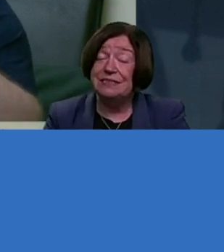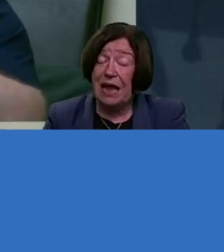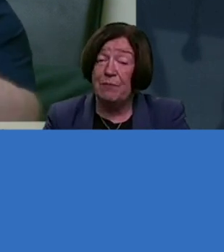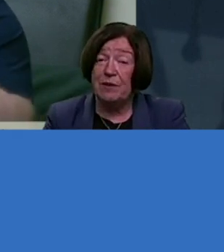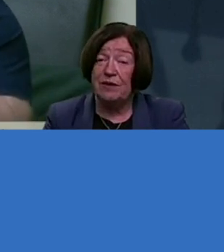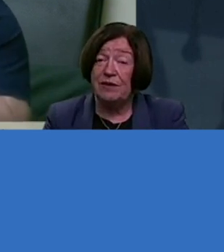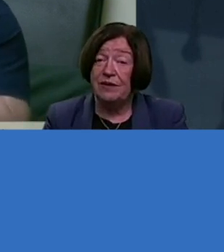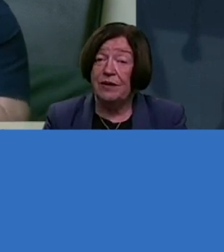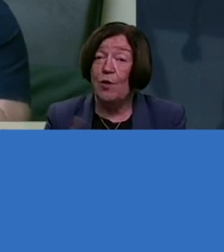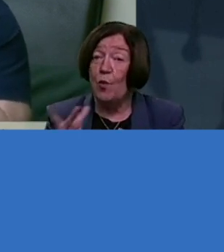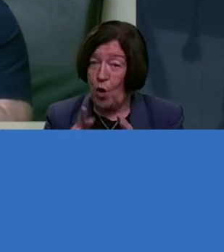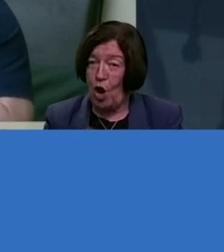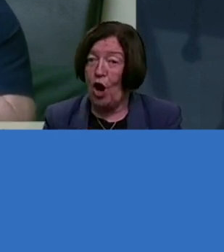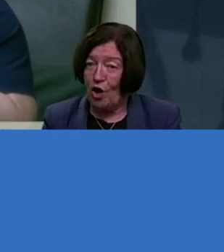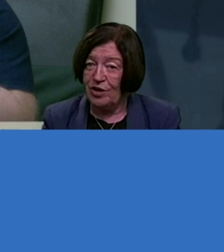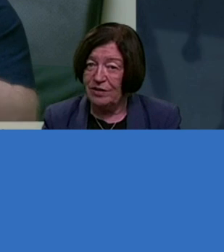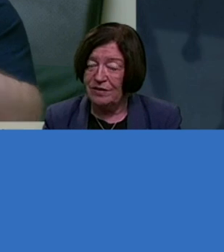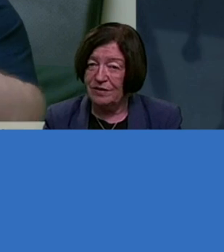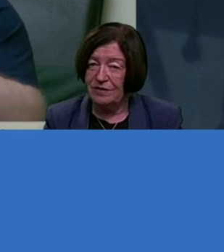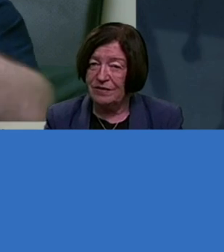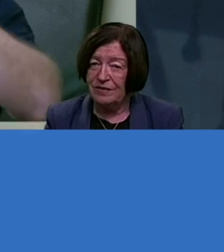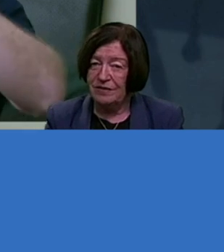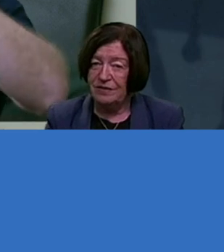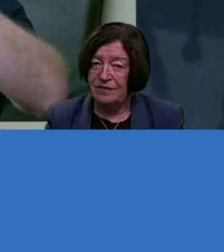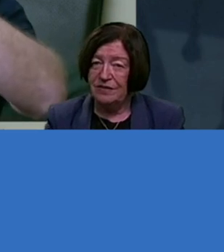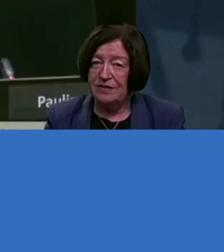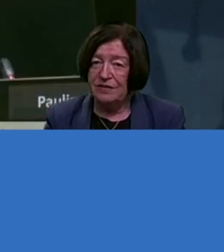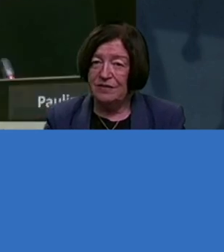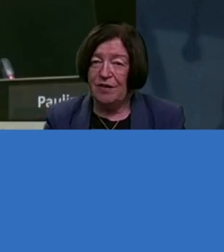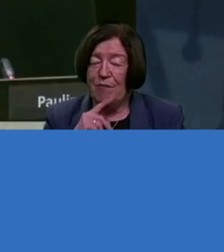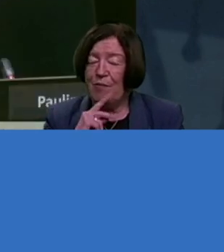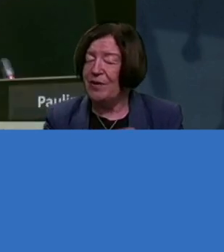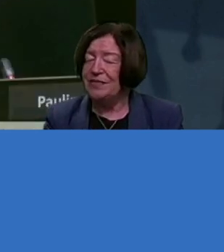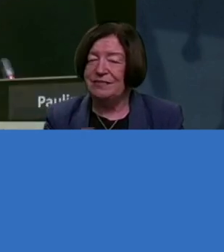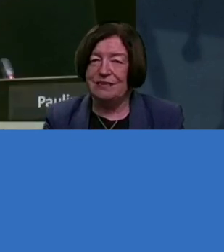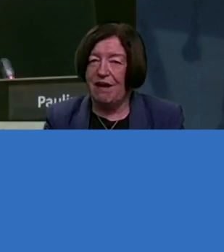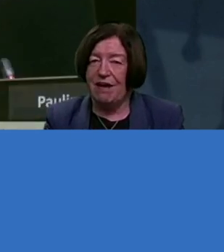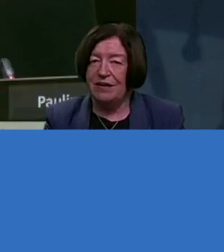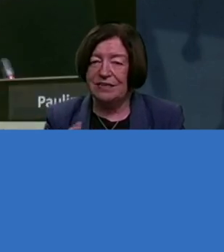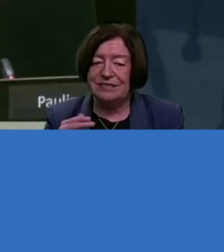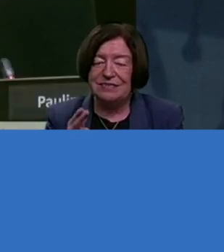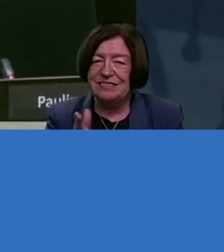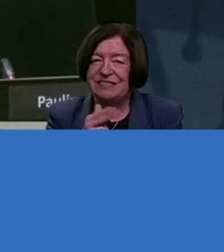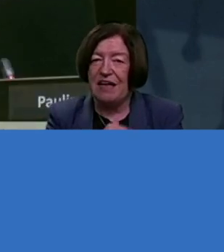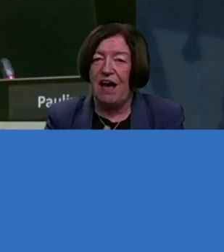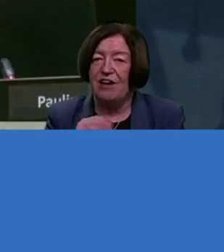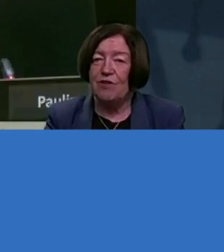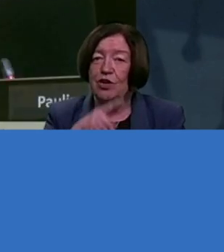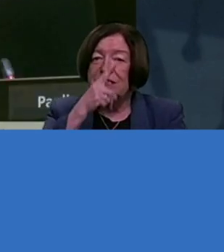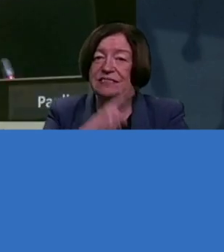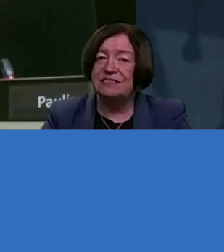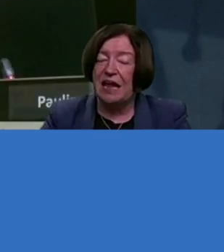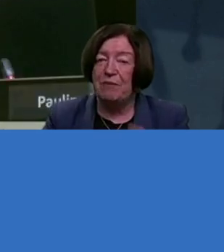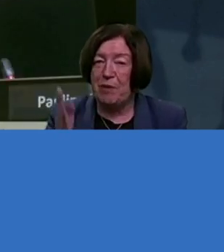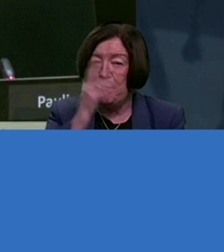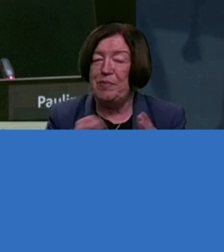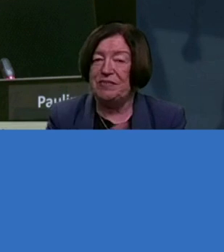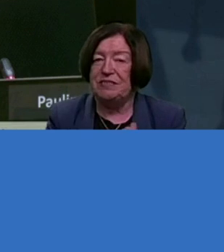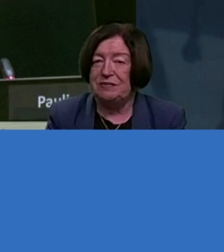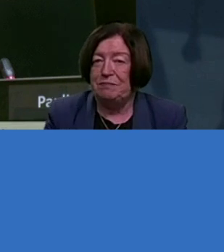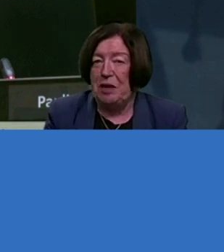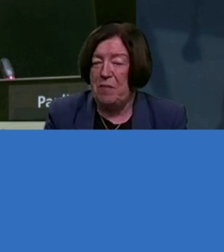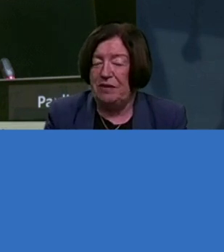employee, but it's not designed for disabled entrepreneurs.